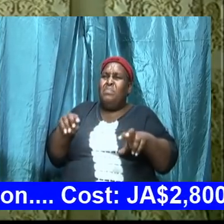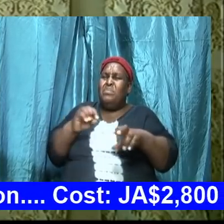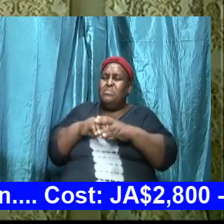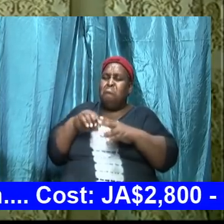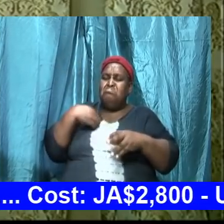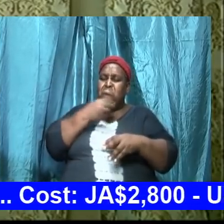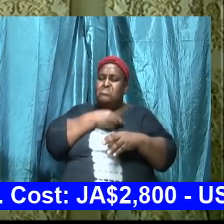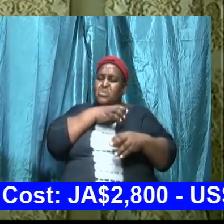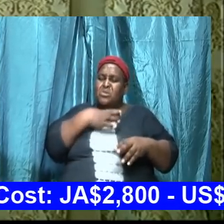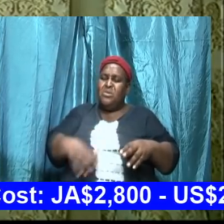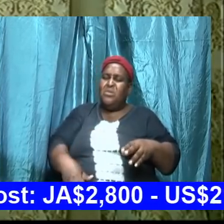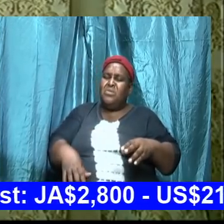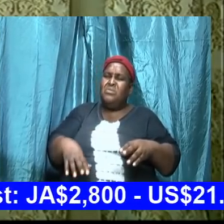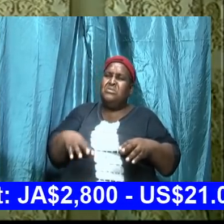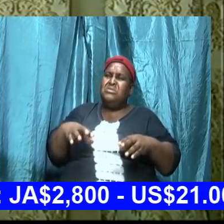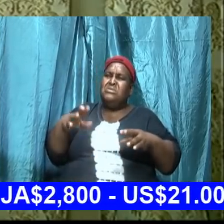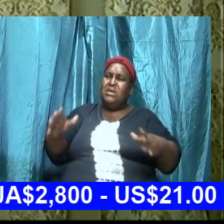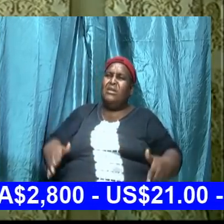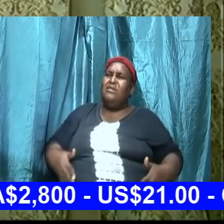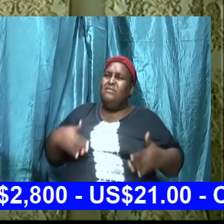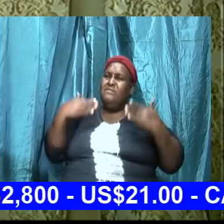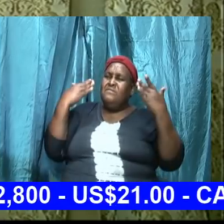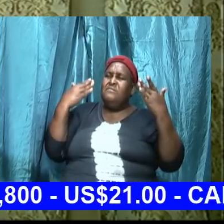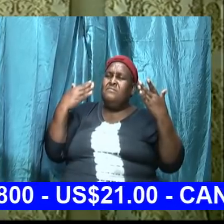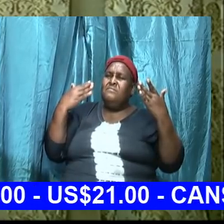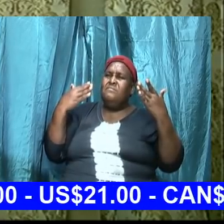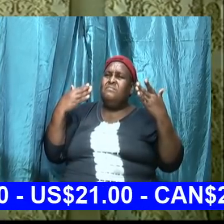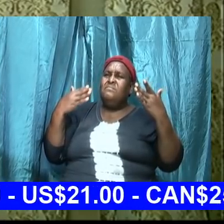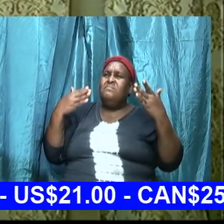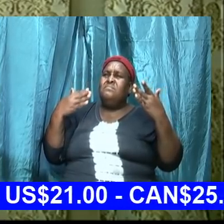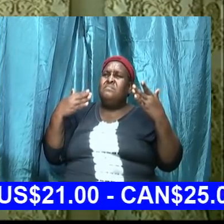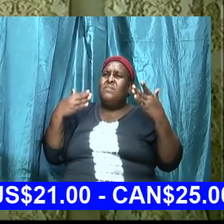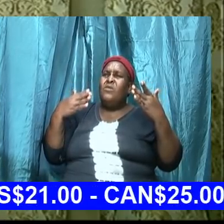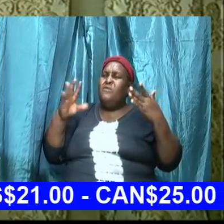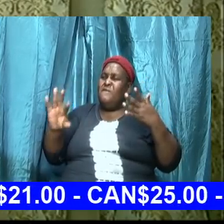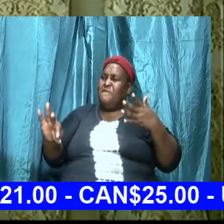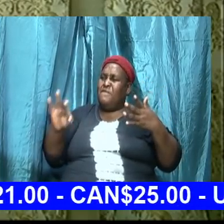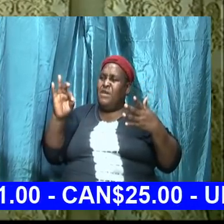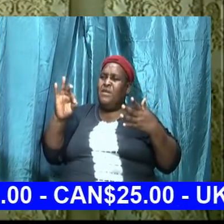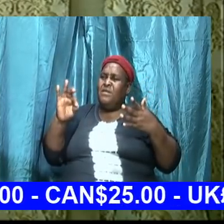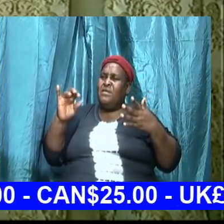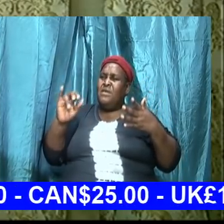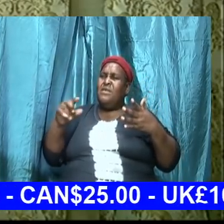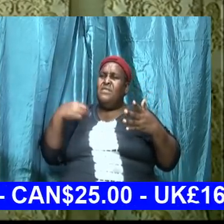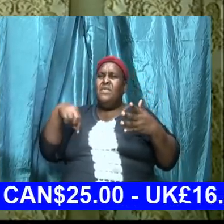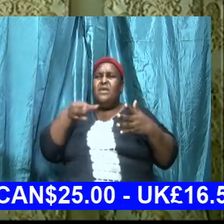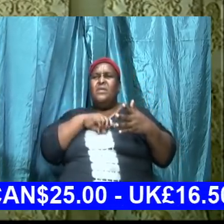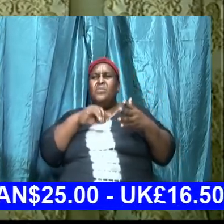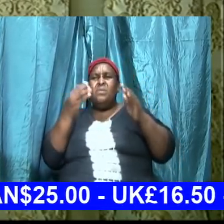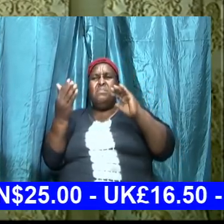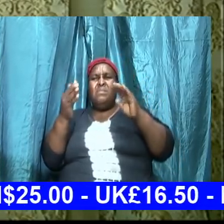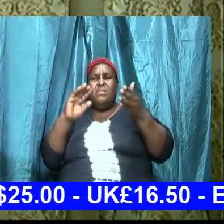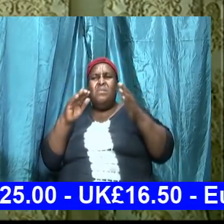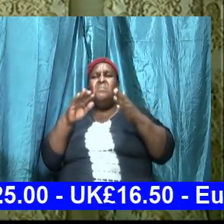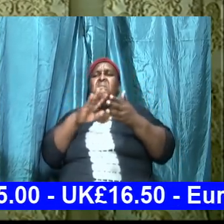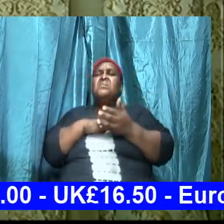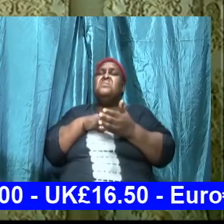and weaker and weaker be careful after his wiles